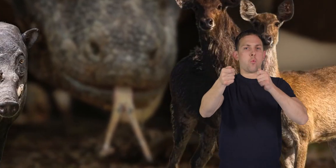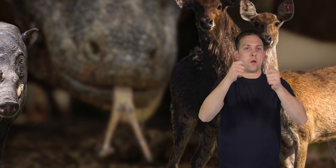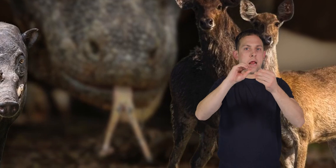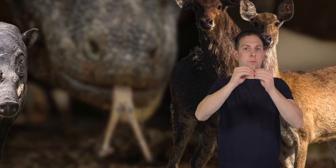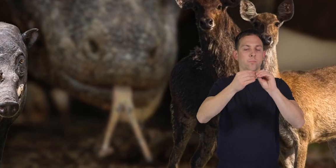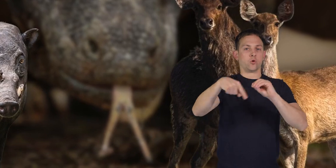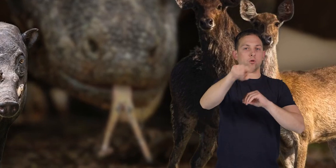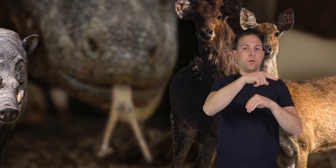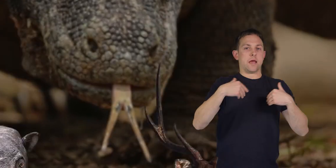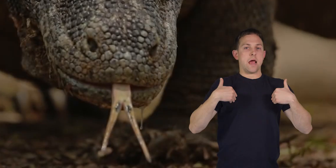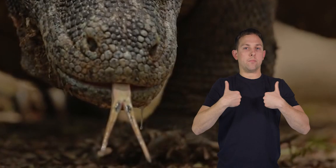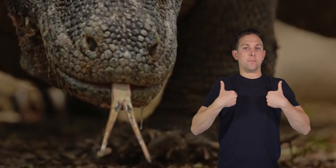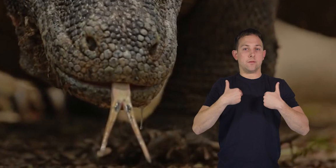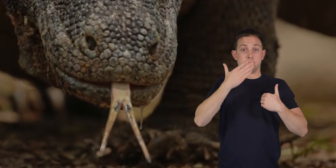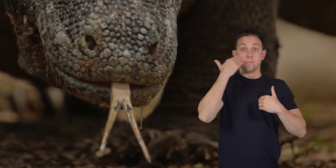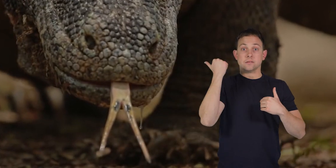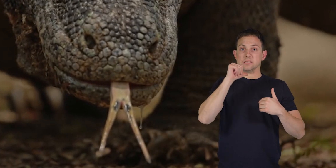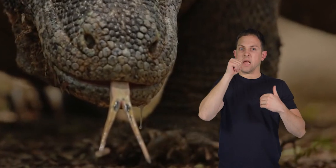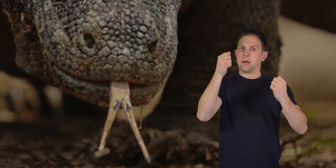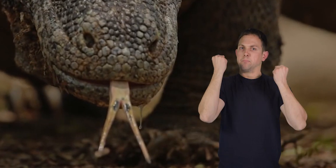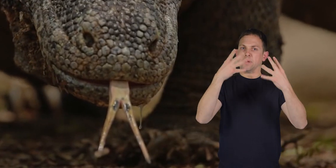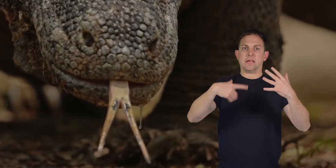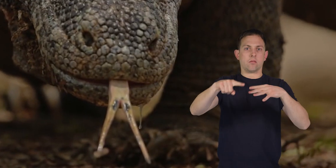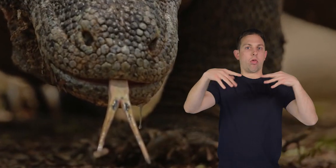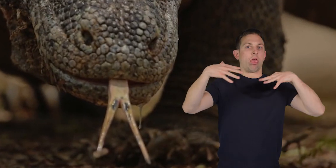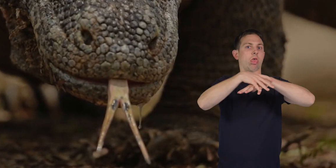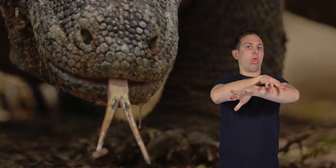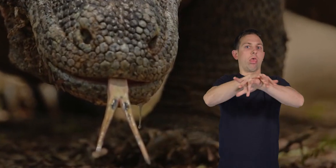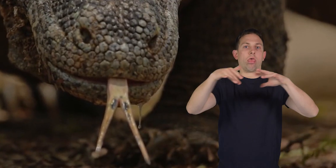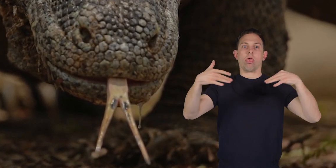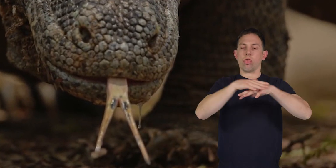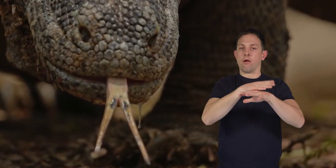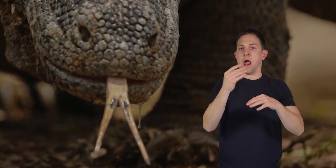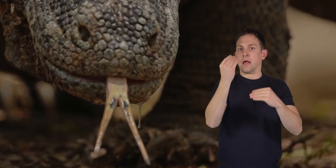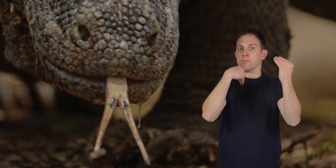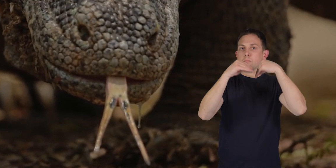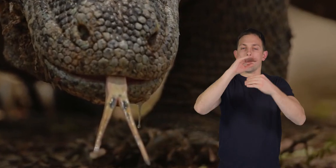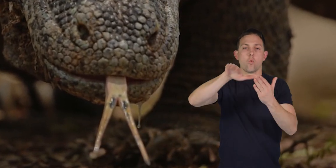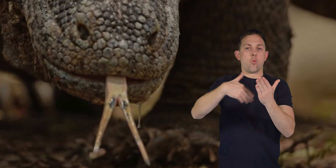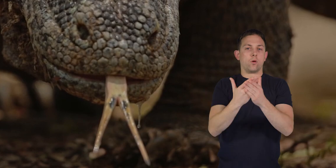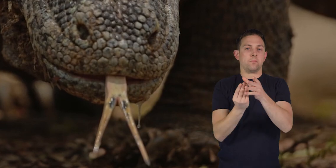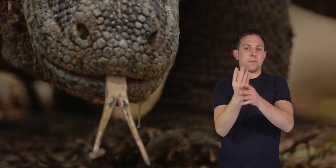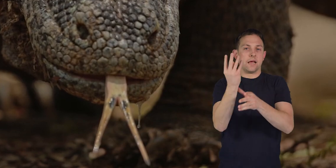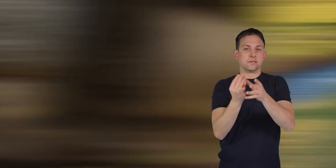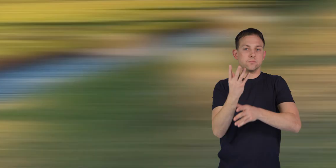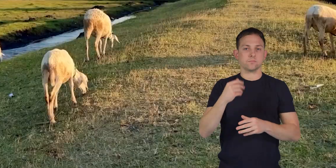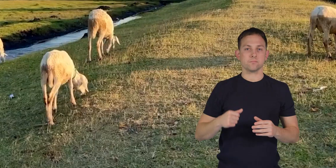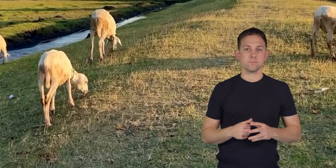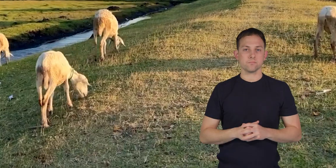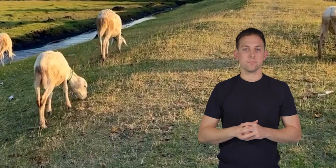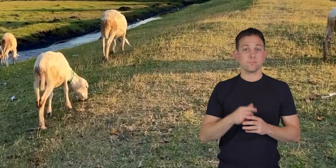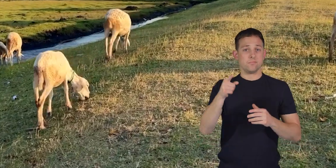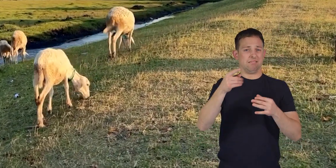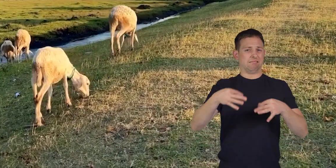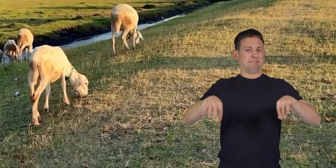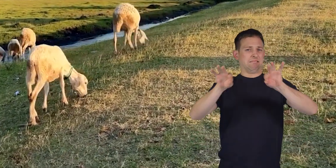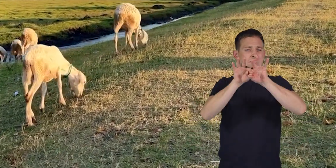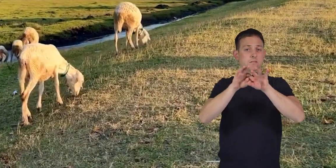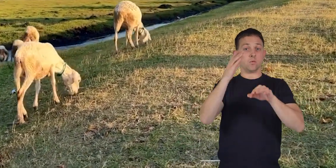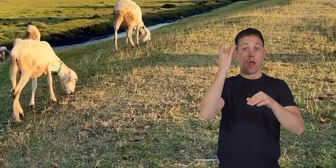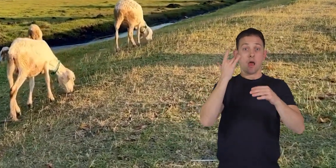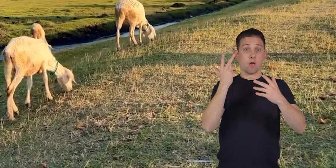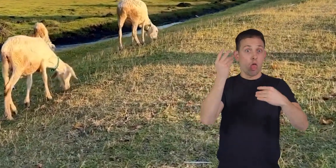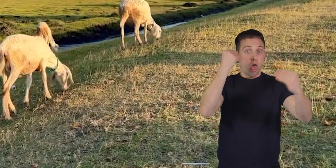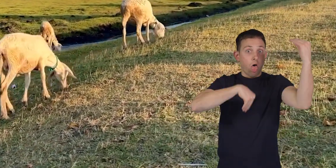the number of these animals, so there are not too many of them running around and eating up all the plants. This is vital because